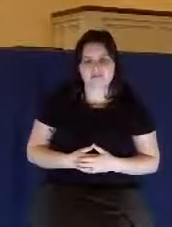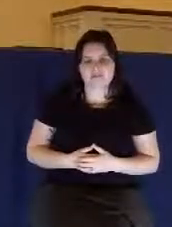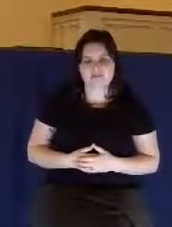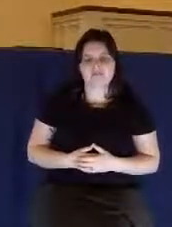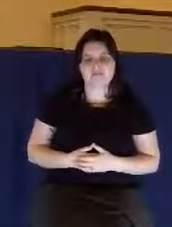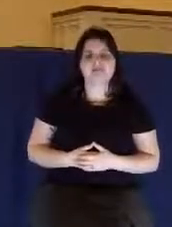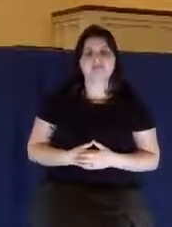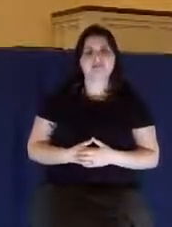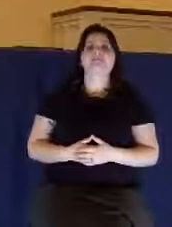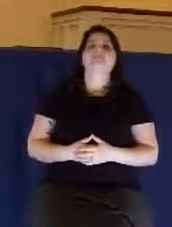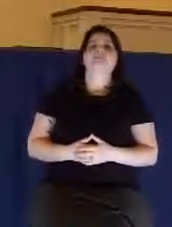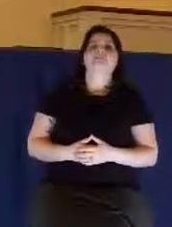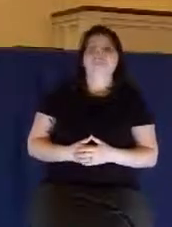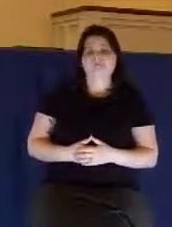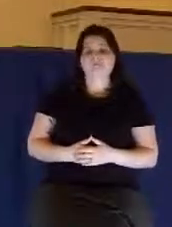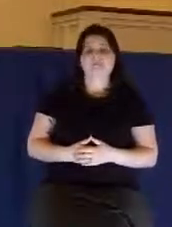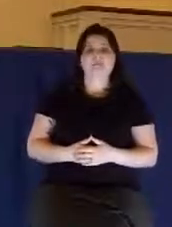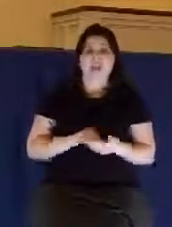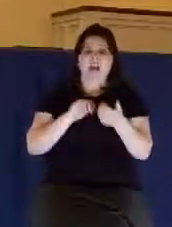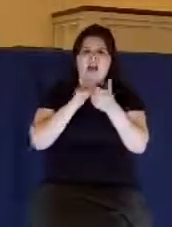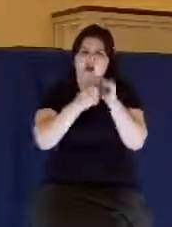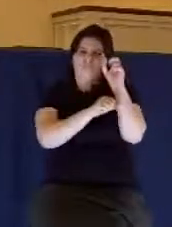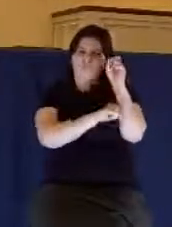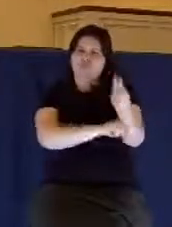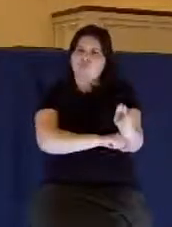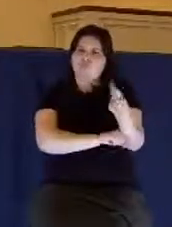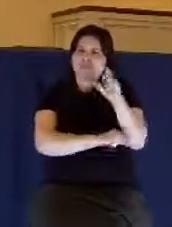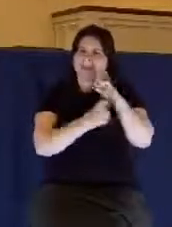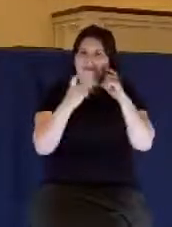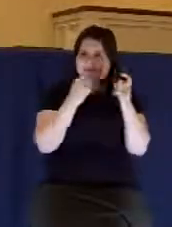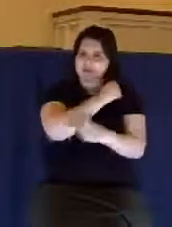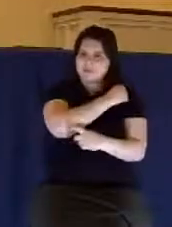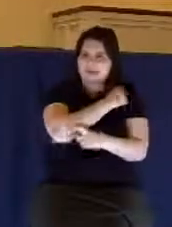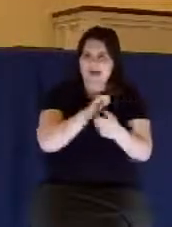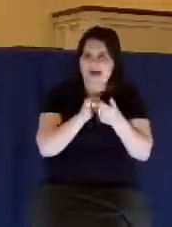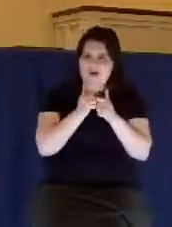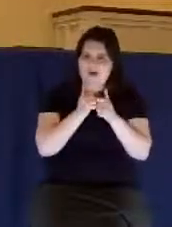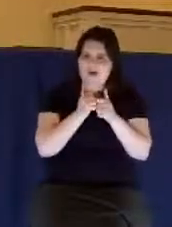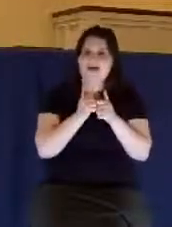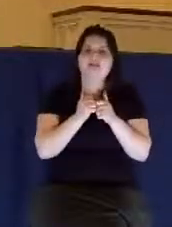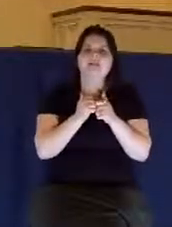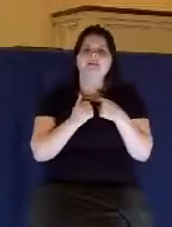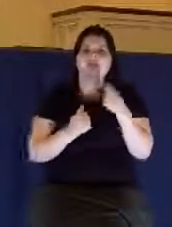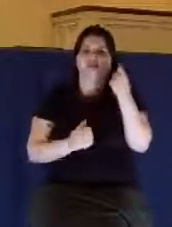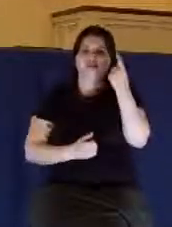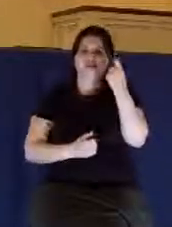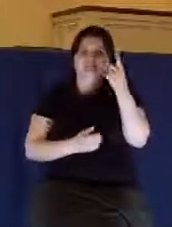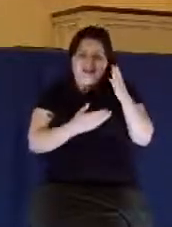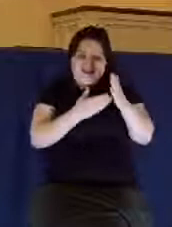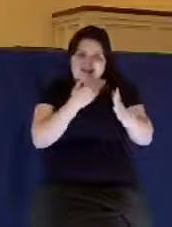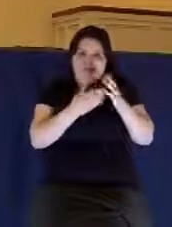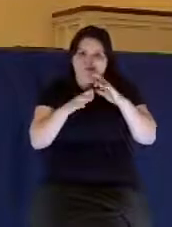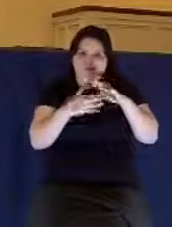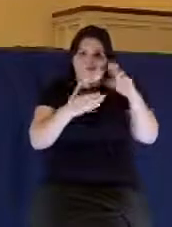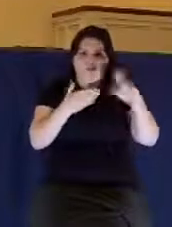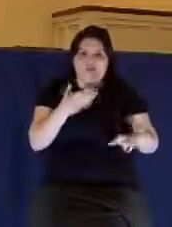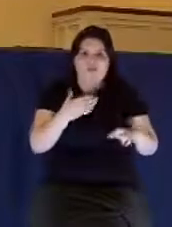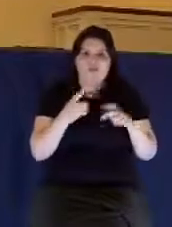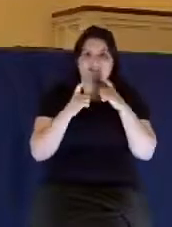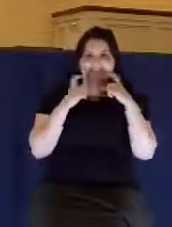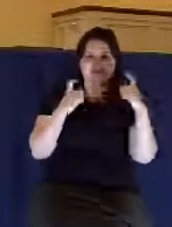I think one of the best ways to overcome temptation is to understand where sin leaves you. The end result.